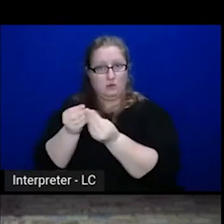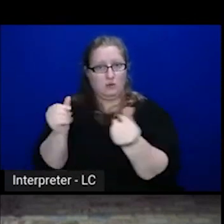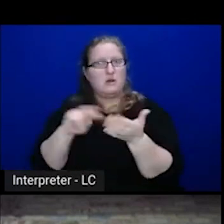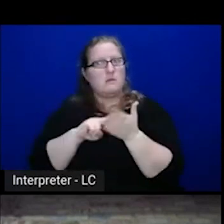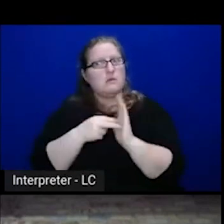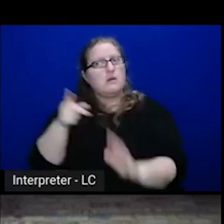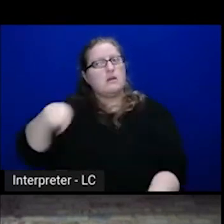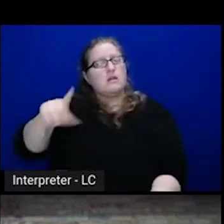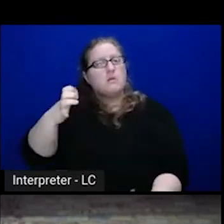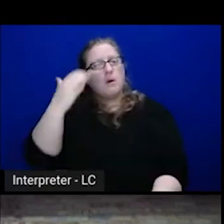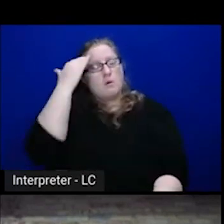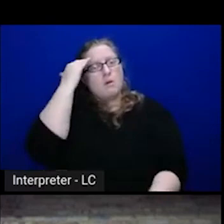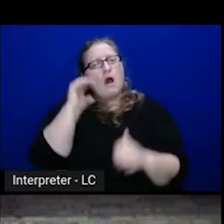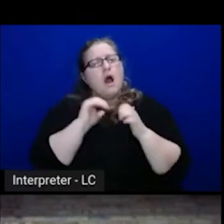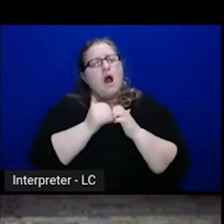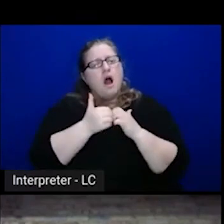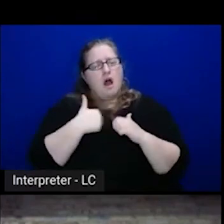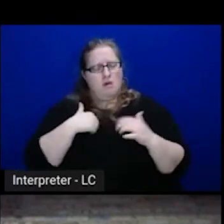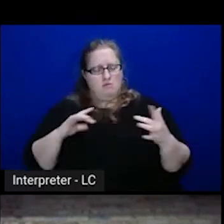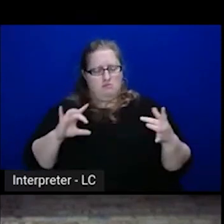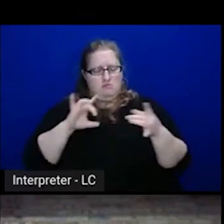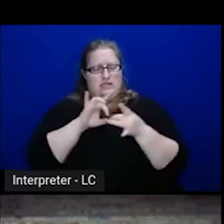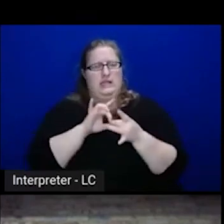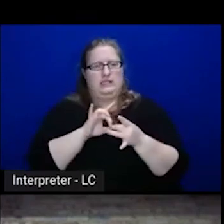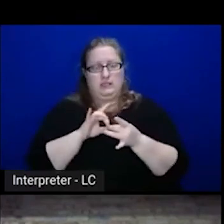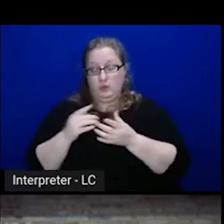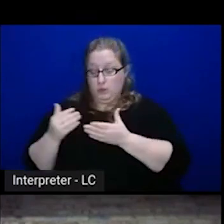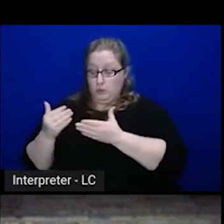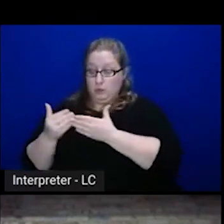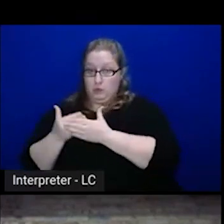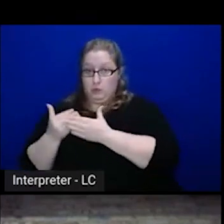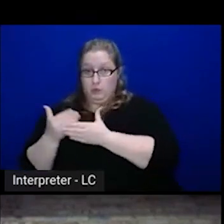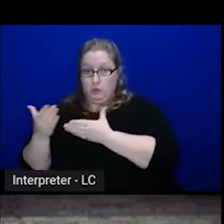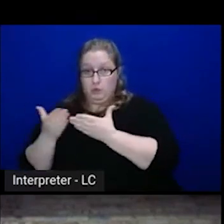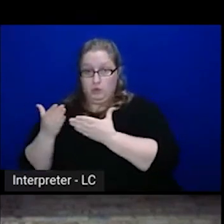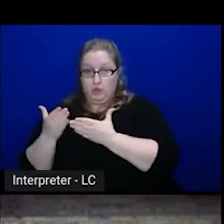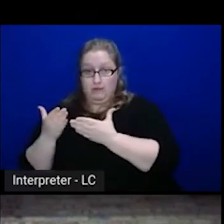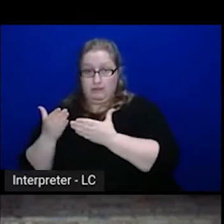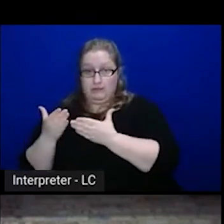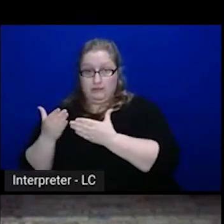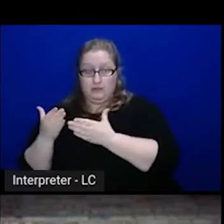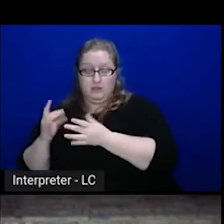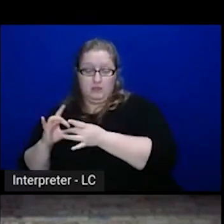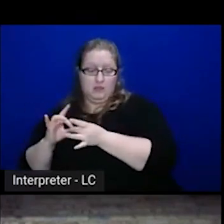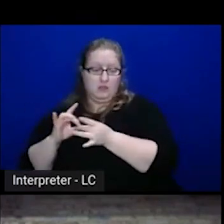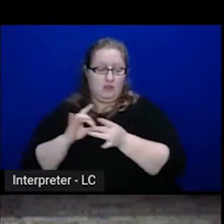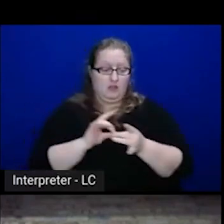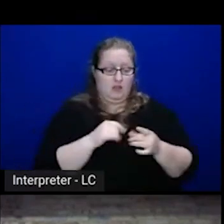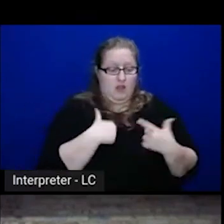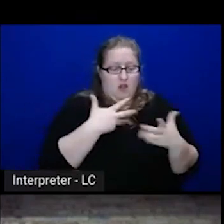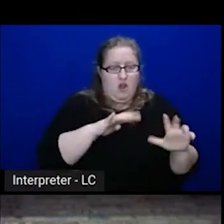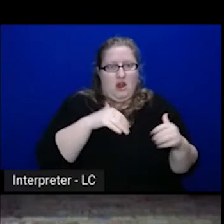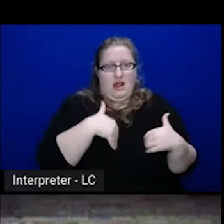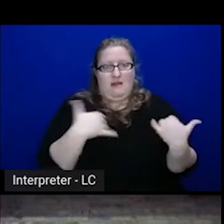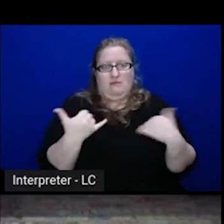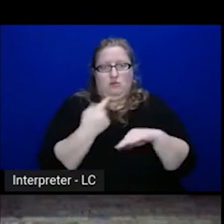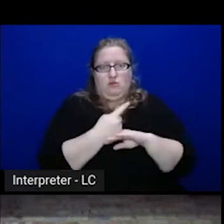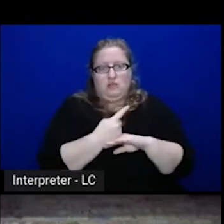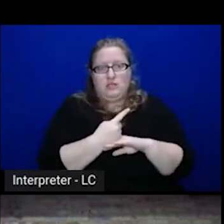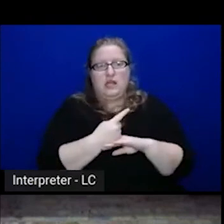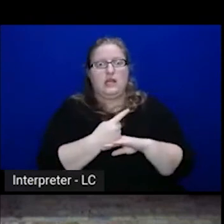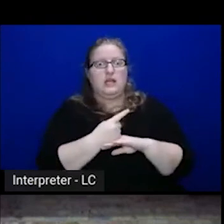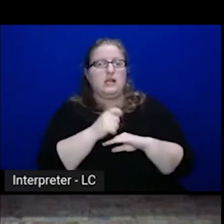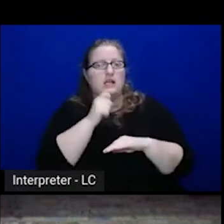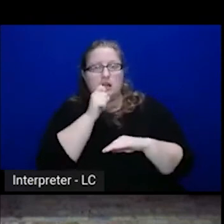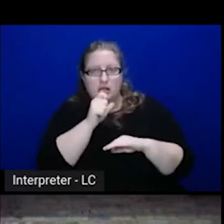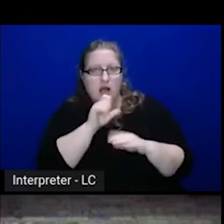how am I going to connect my new service back to some stuff that I have running today that's not microservice. It's not cloud ready. How am